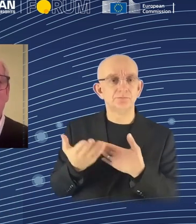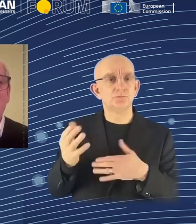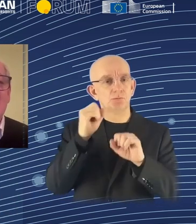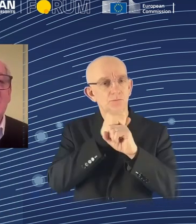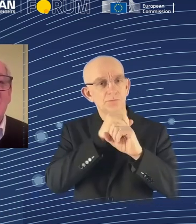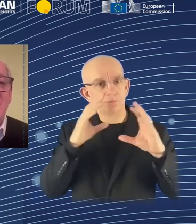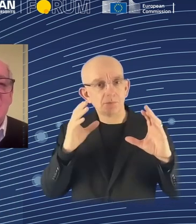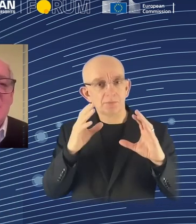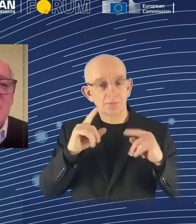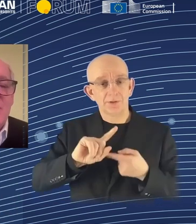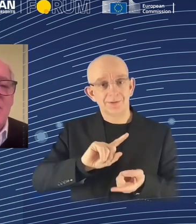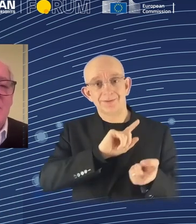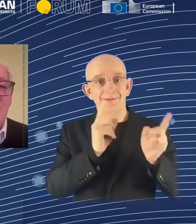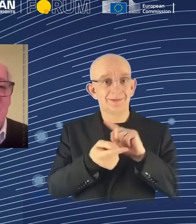have,